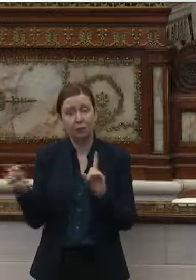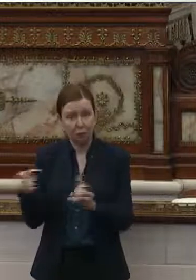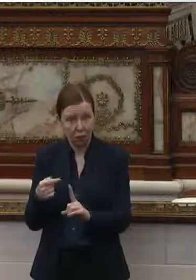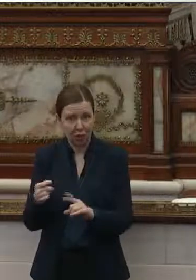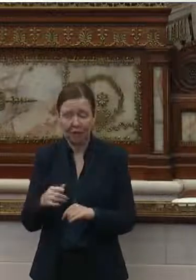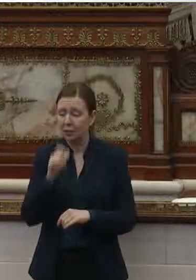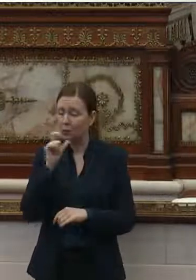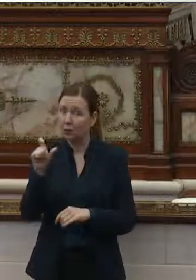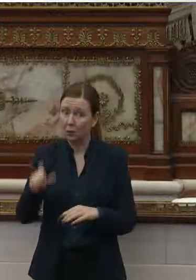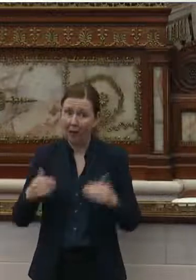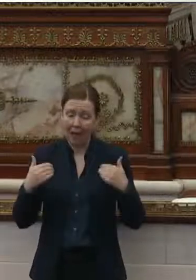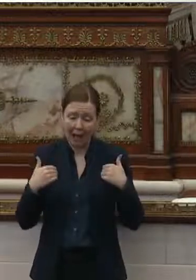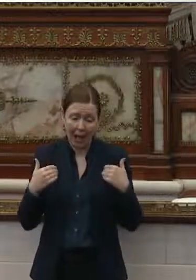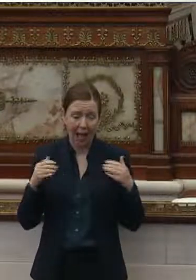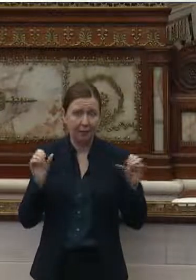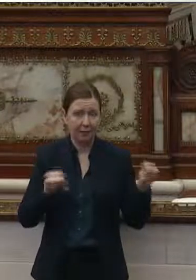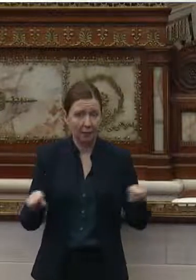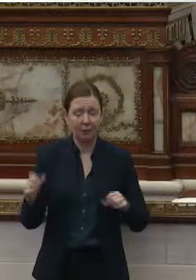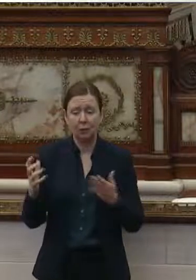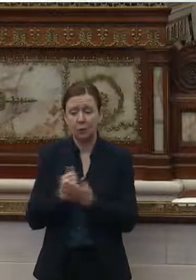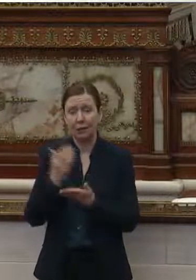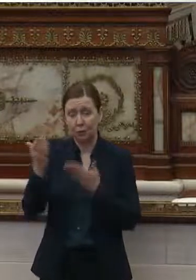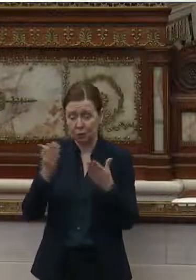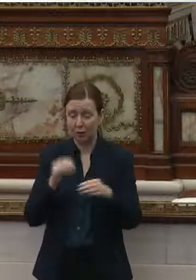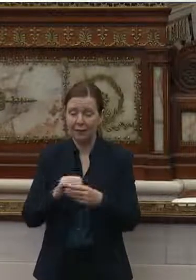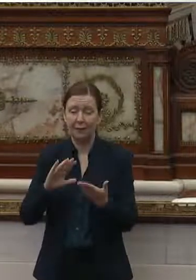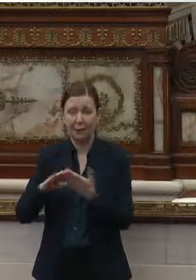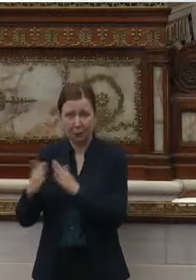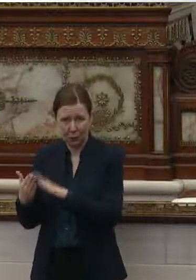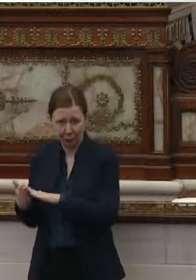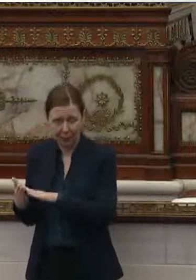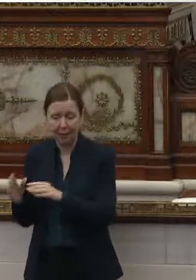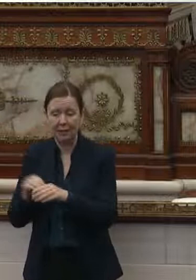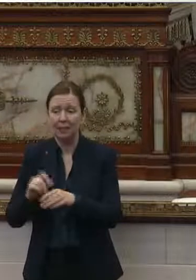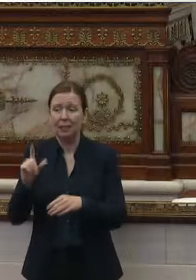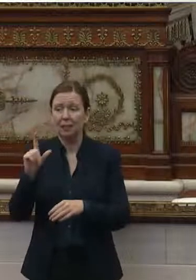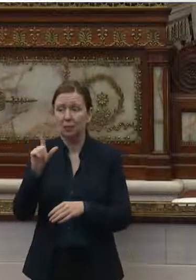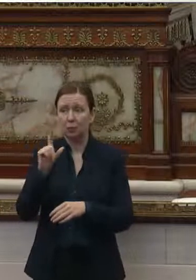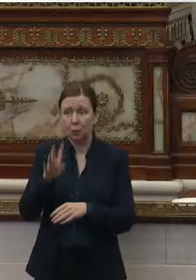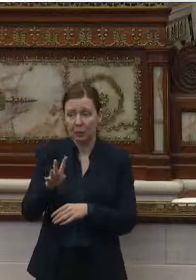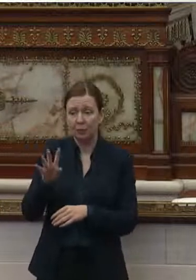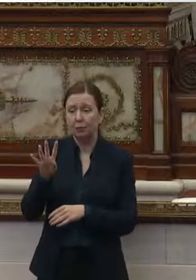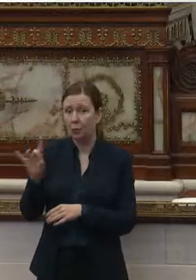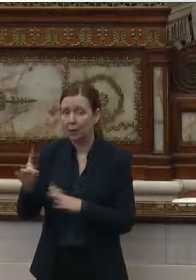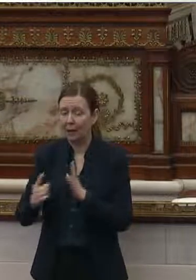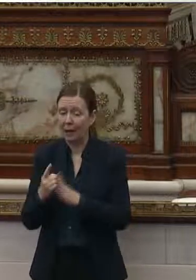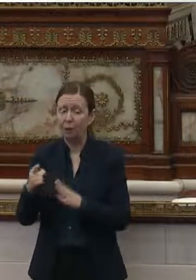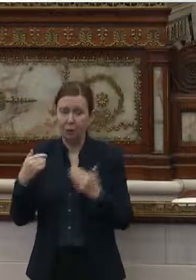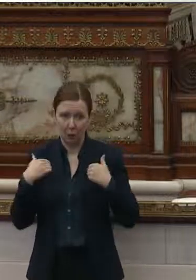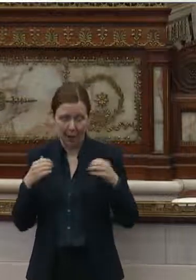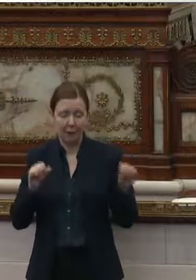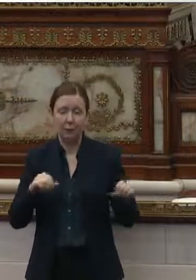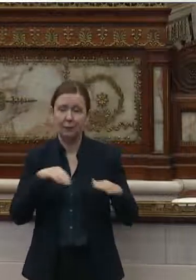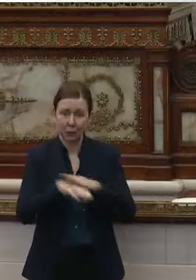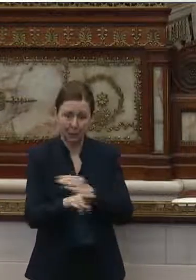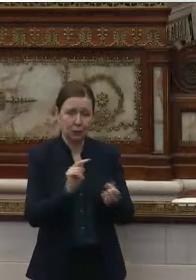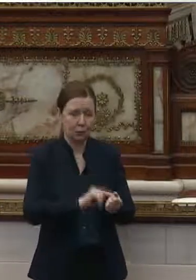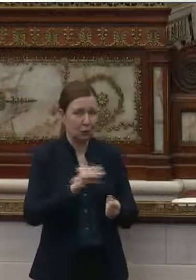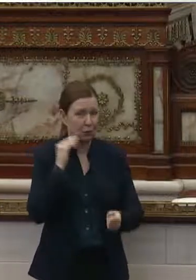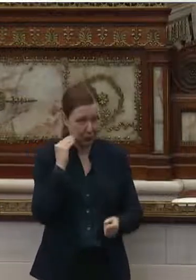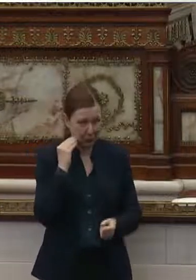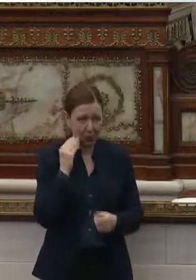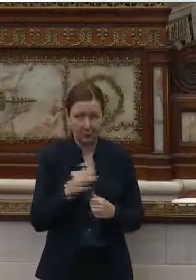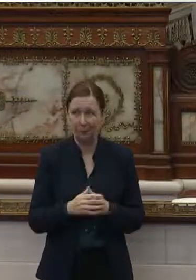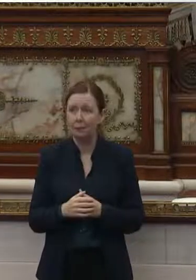You don't have the ability to get services in the community in 24, 48 hours. You do have that ability to get in a nursing home in 24,